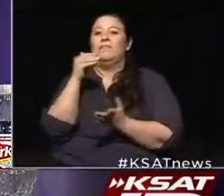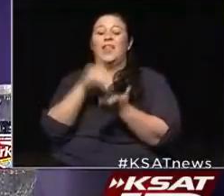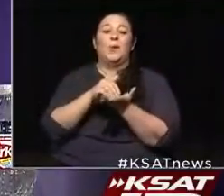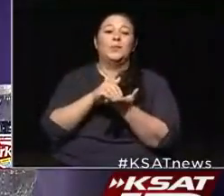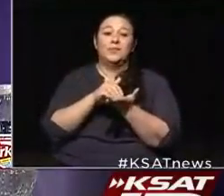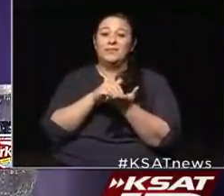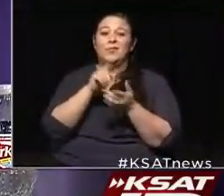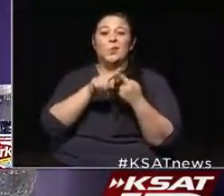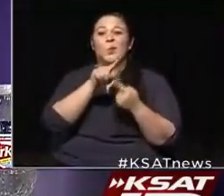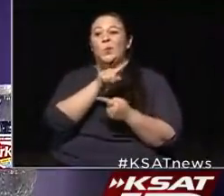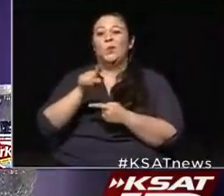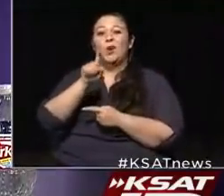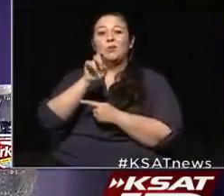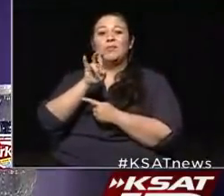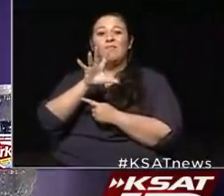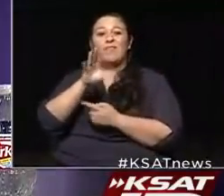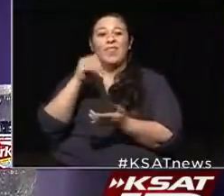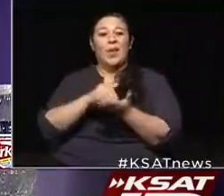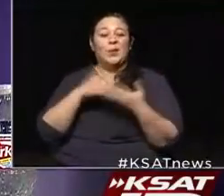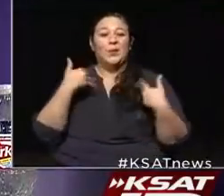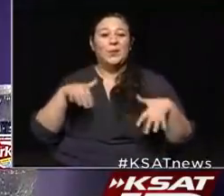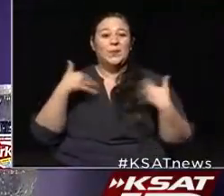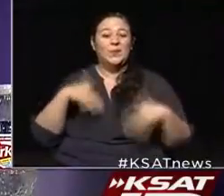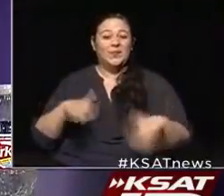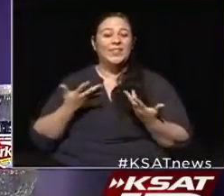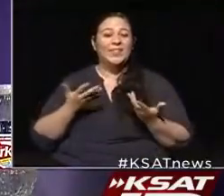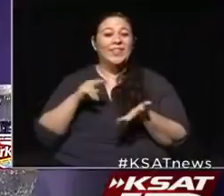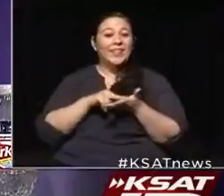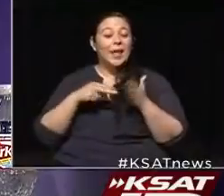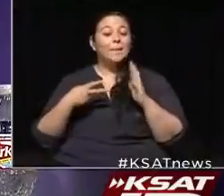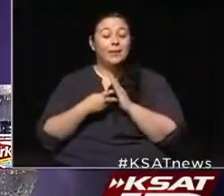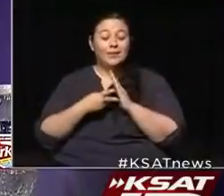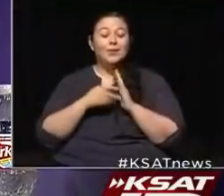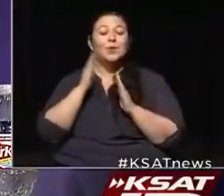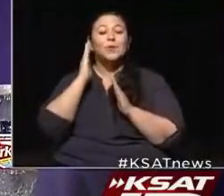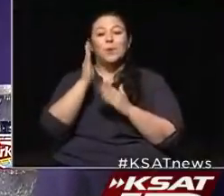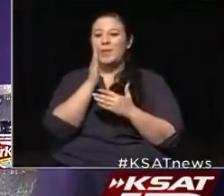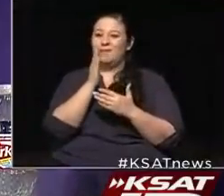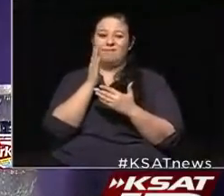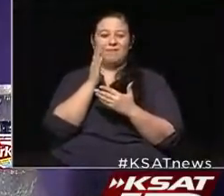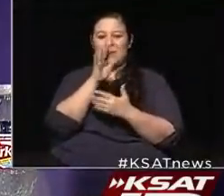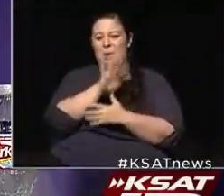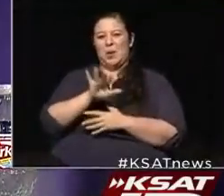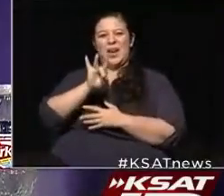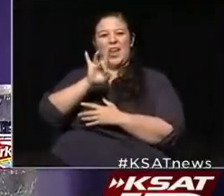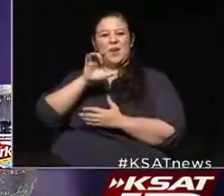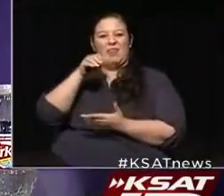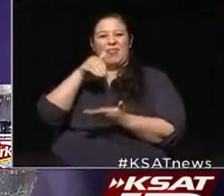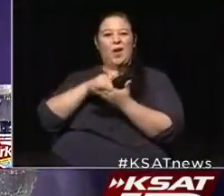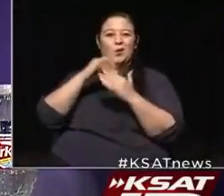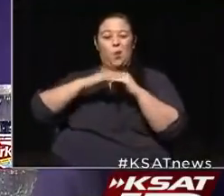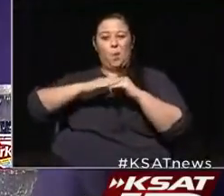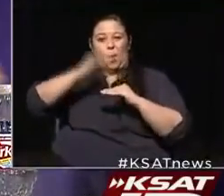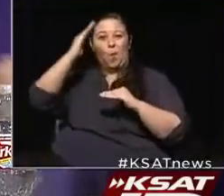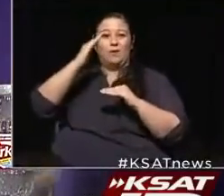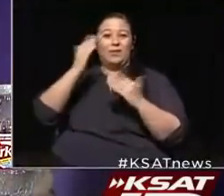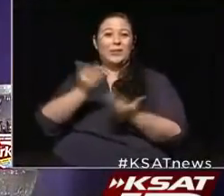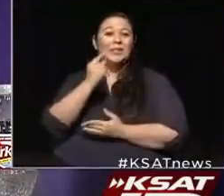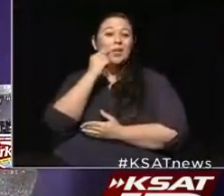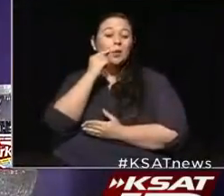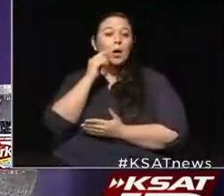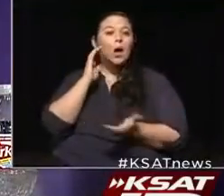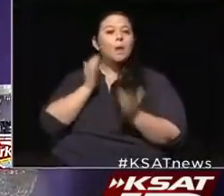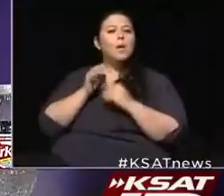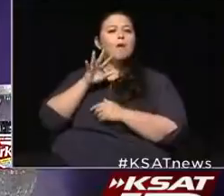to 175,000 votes. Now, that means that we're going to be right at 800,000 or more. That's compared to